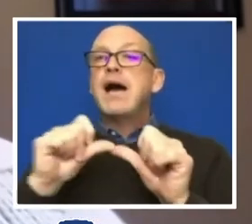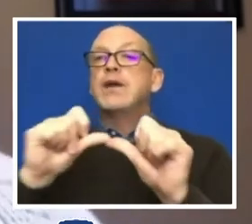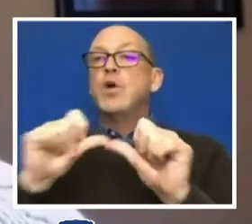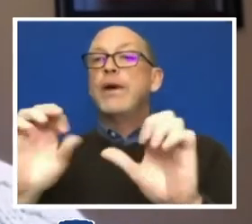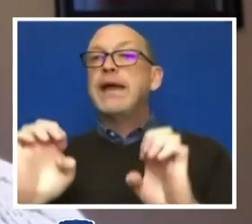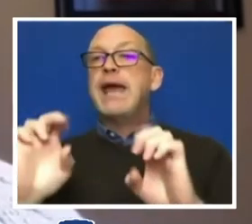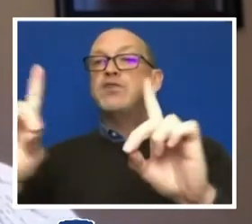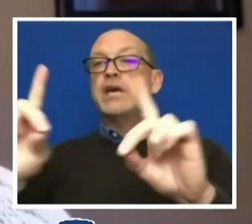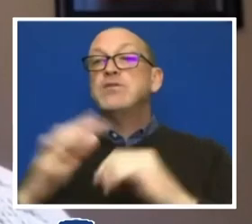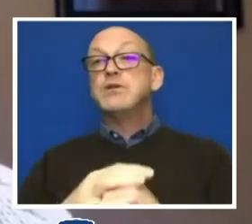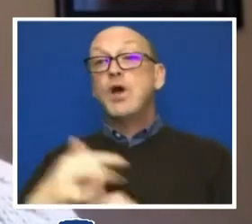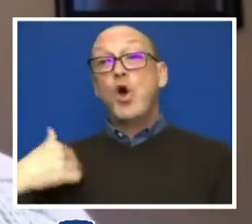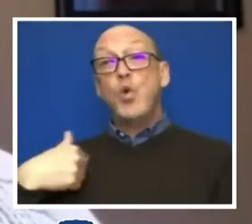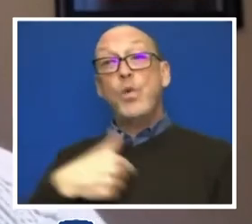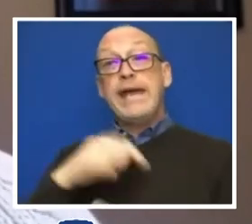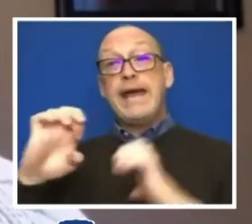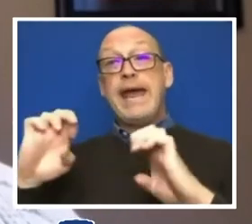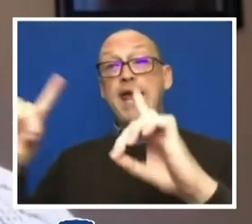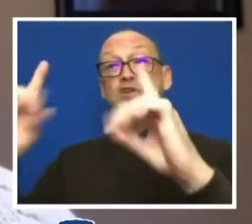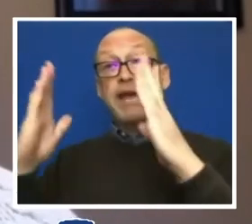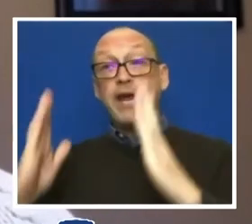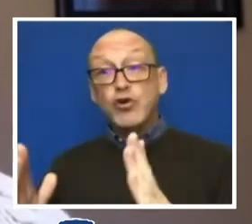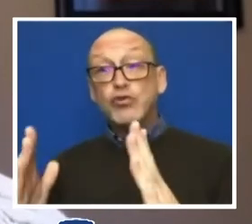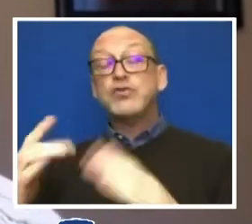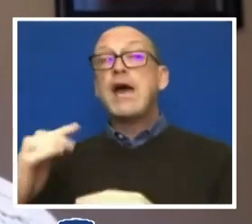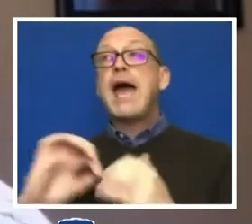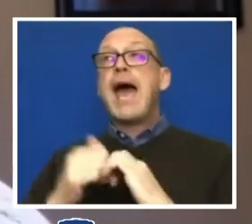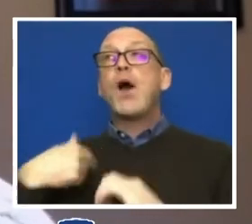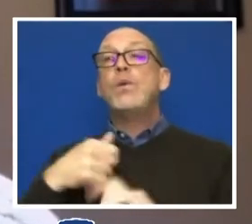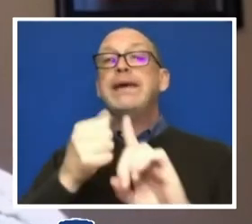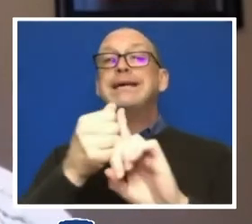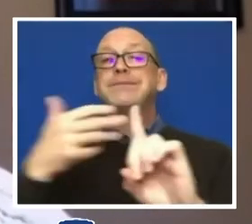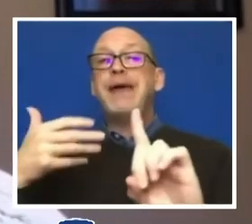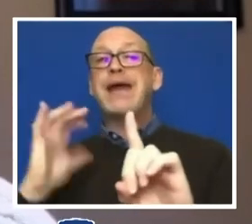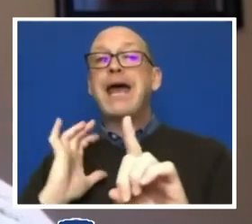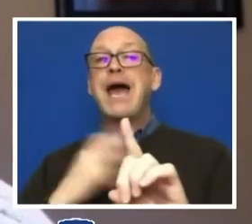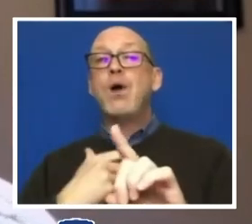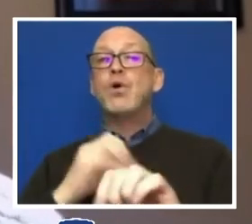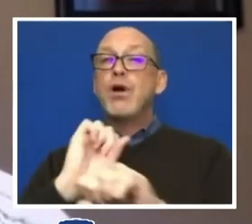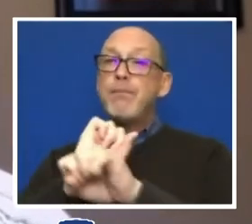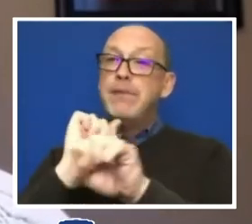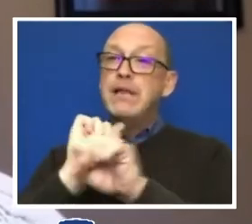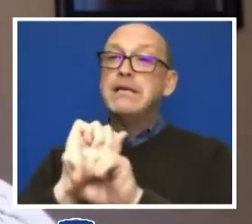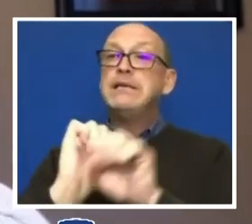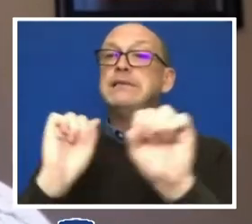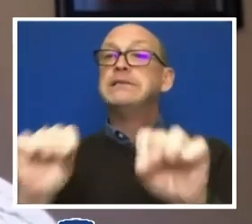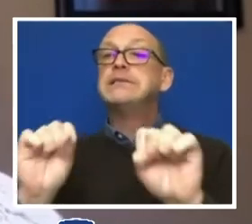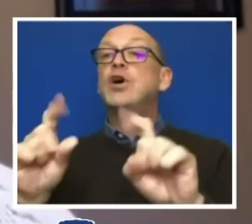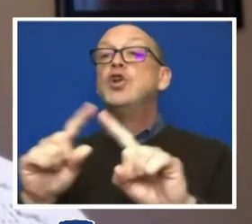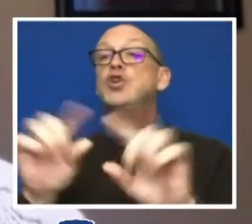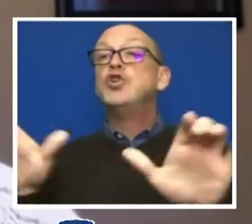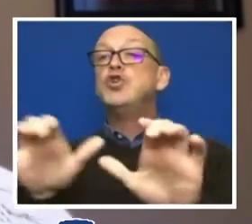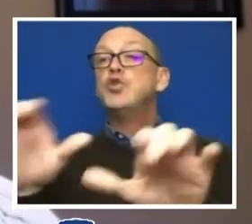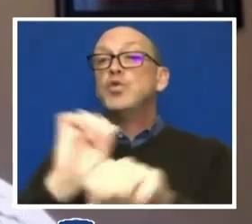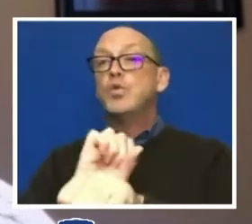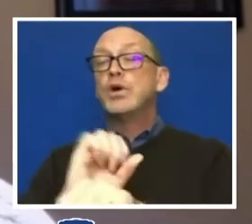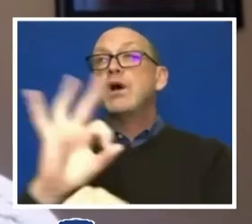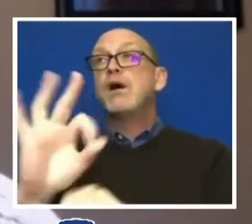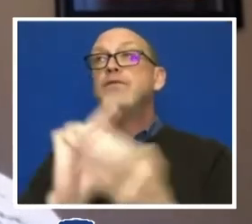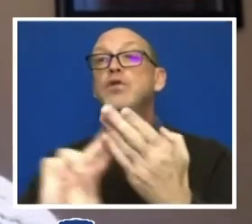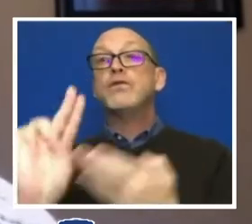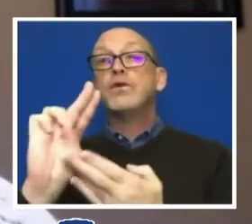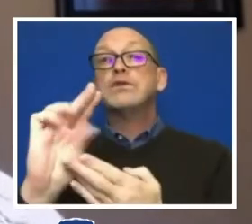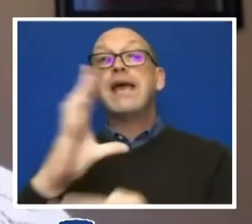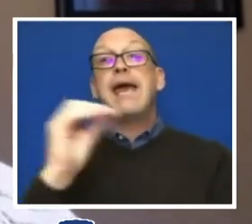ourselves about how we expand our capacities to do the work of the university and the Commonwealth. I want to add to